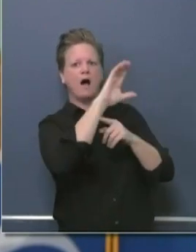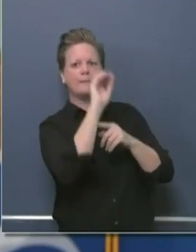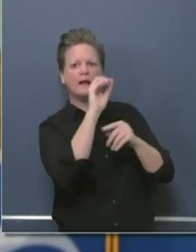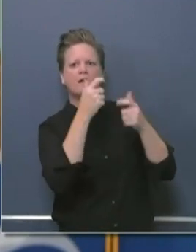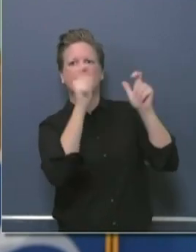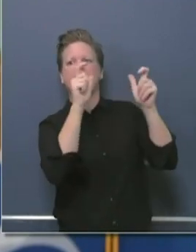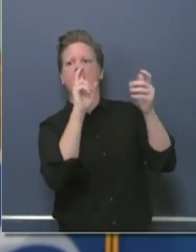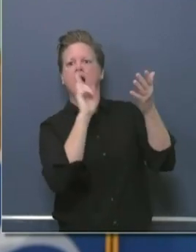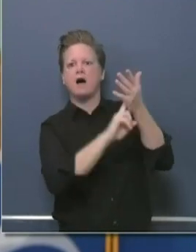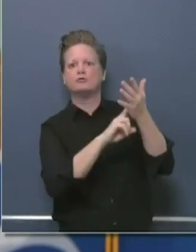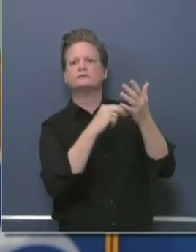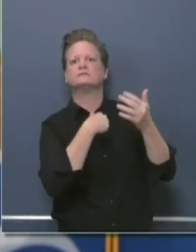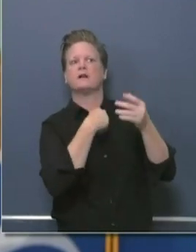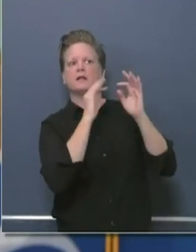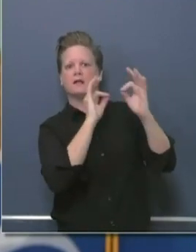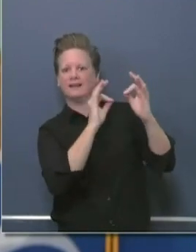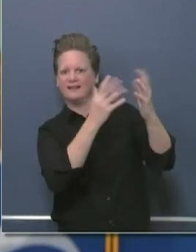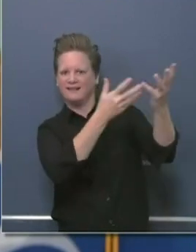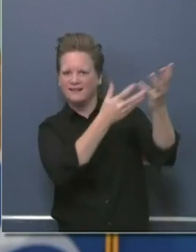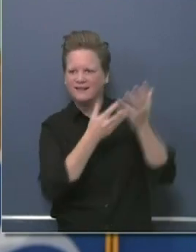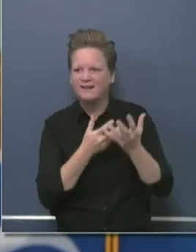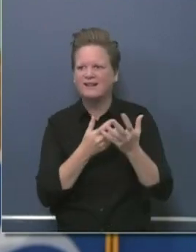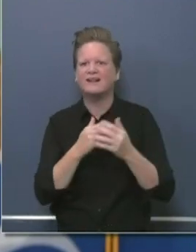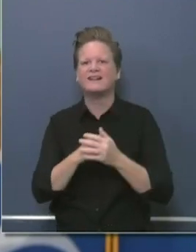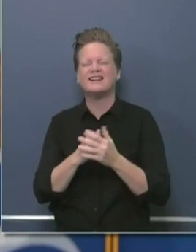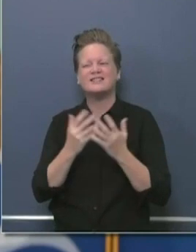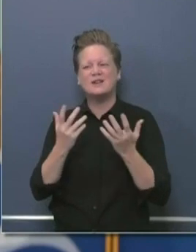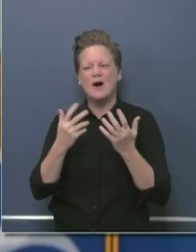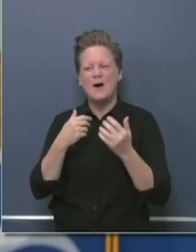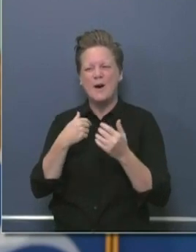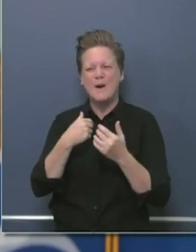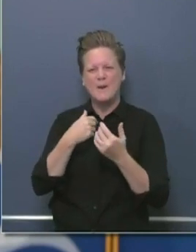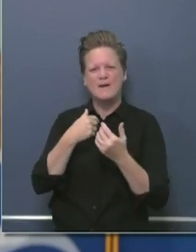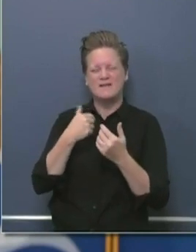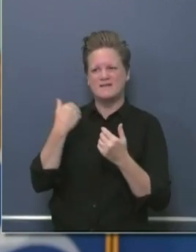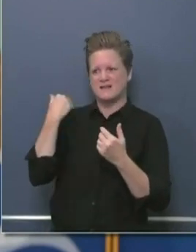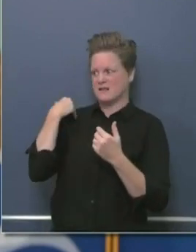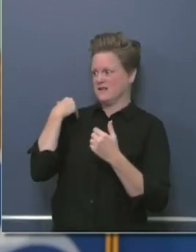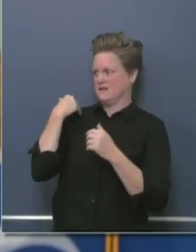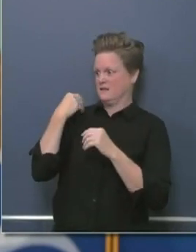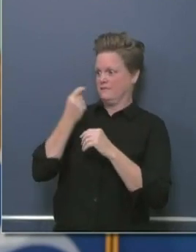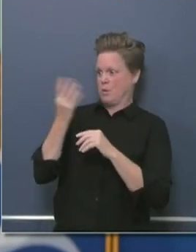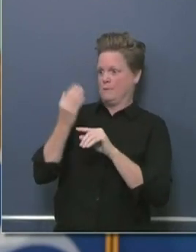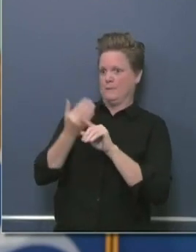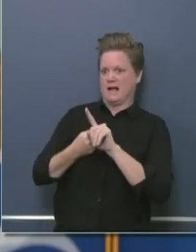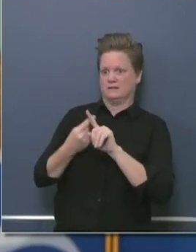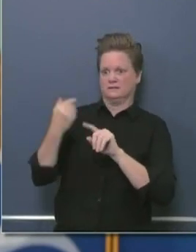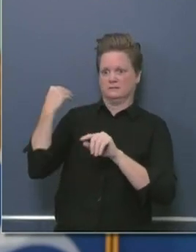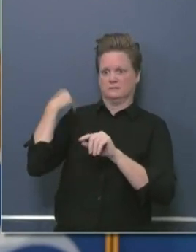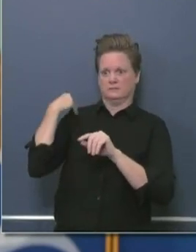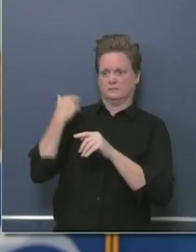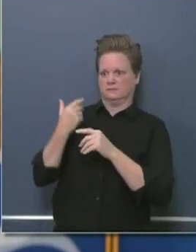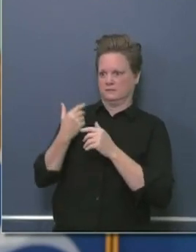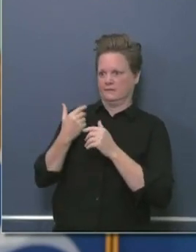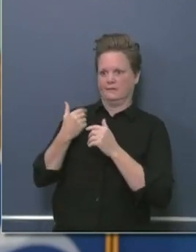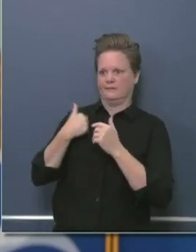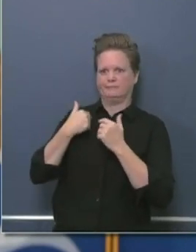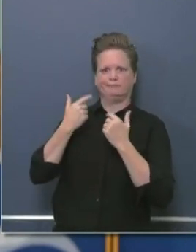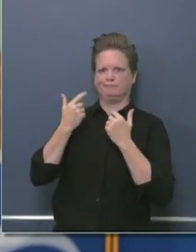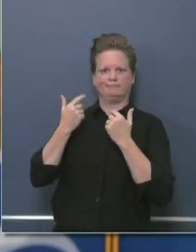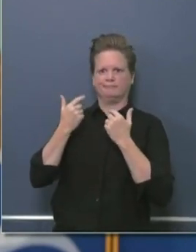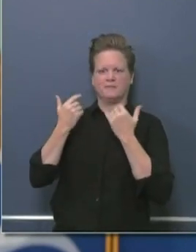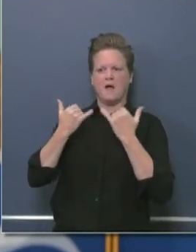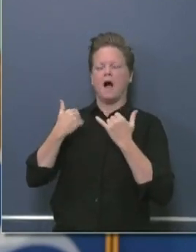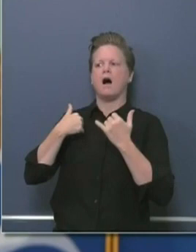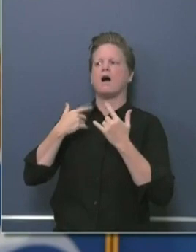but were cautionary tales. And a few months back, we were able to, or at least many weeks back, been able to reposition